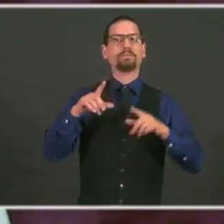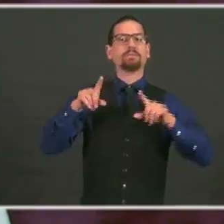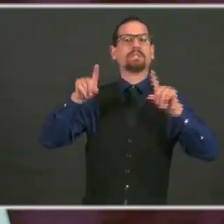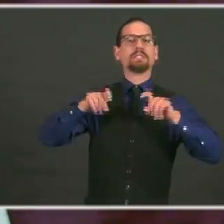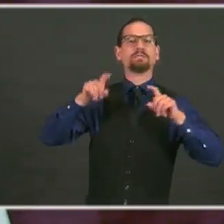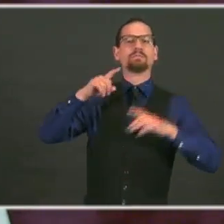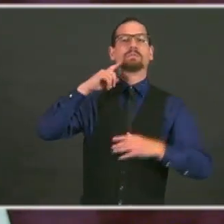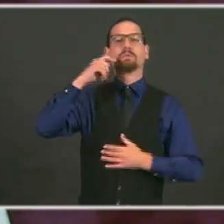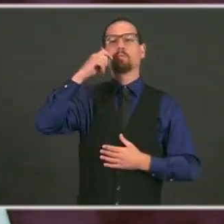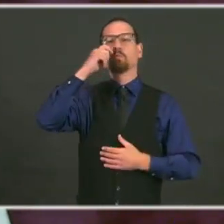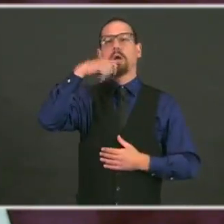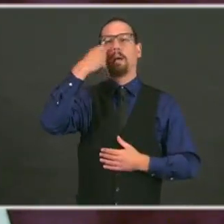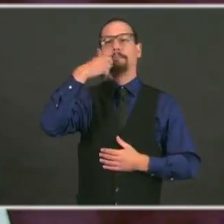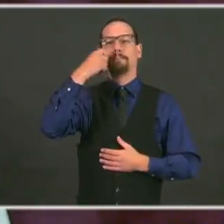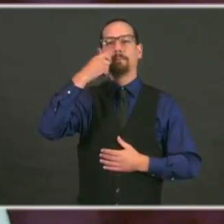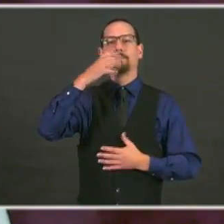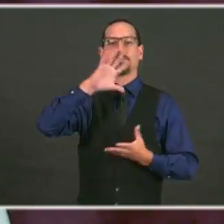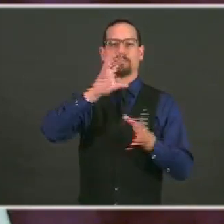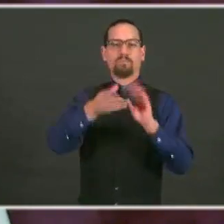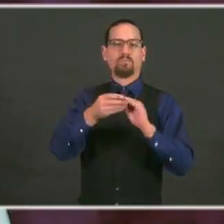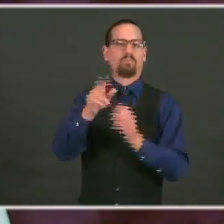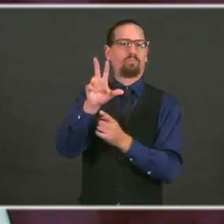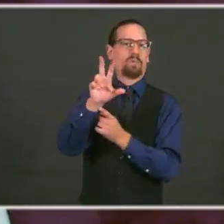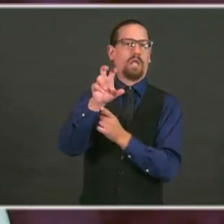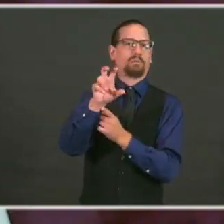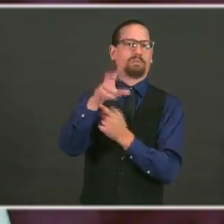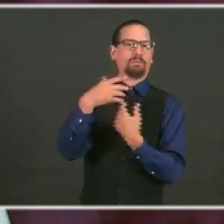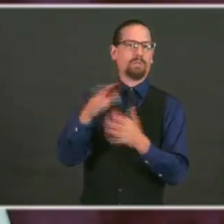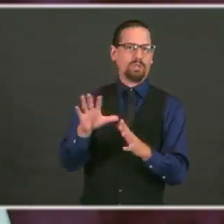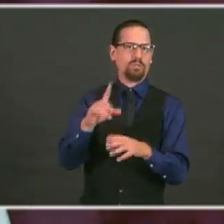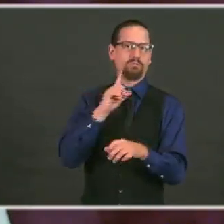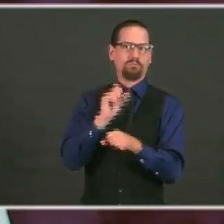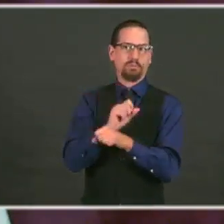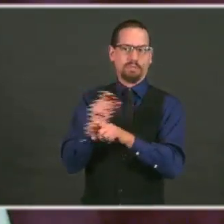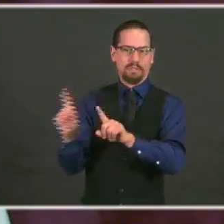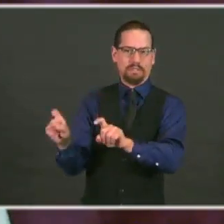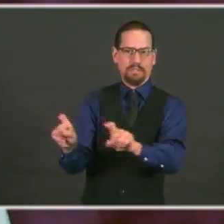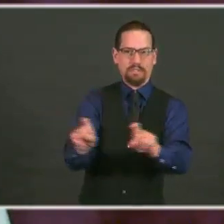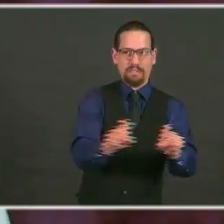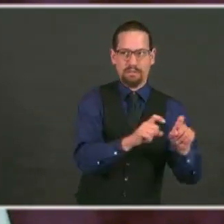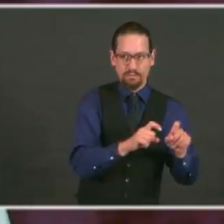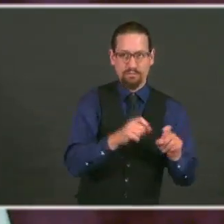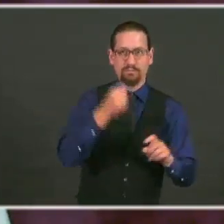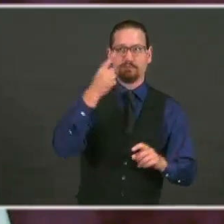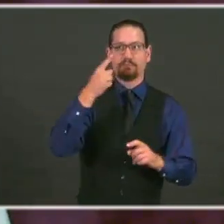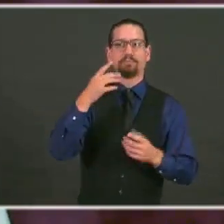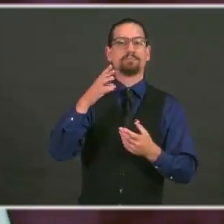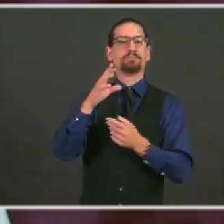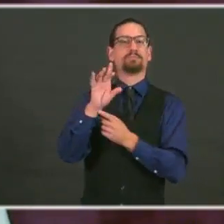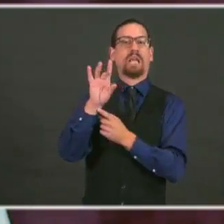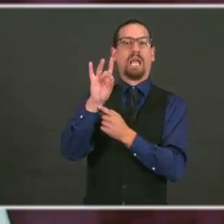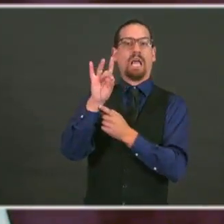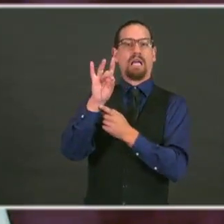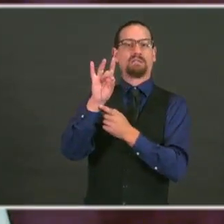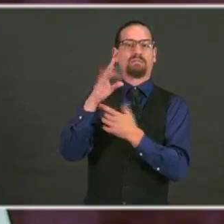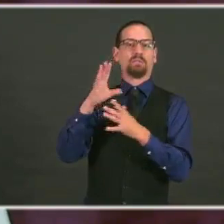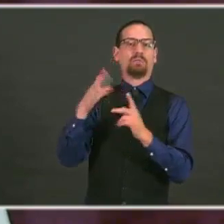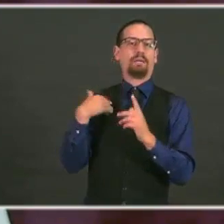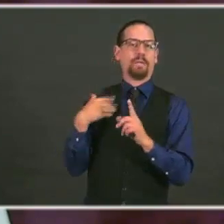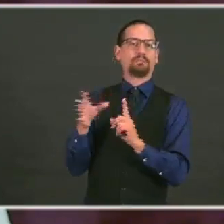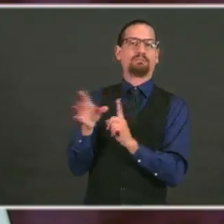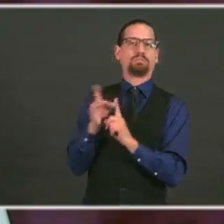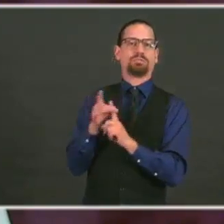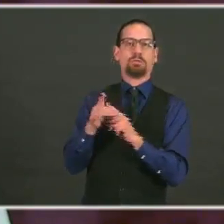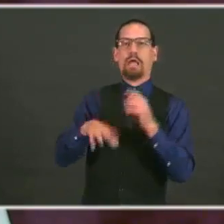In of those 300, we had eight positive cases. So that's just the K-12 numbers.